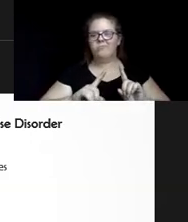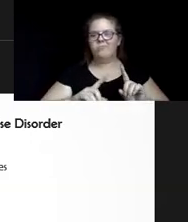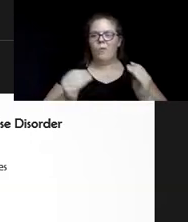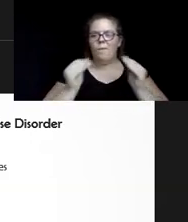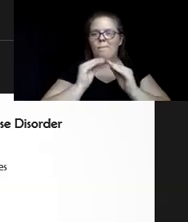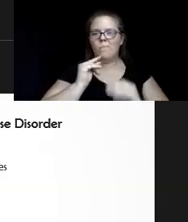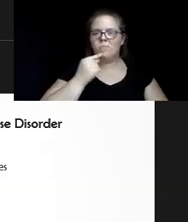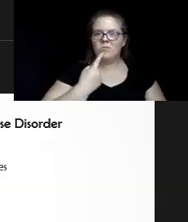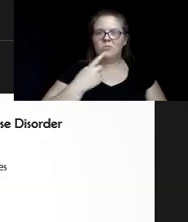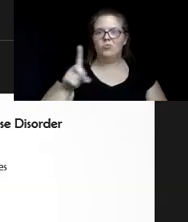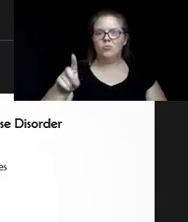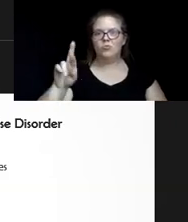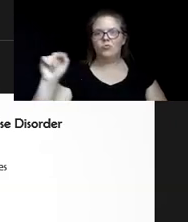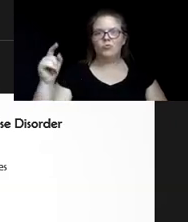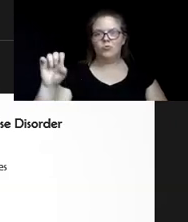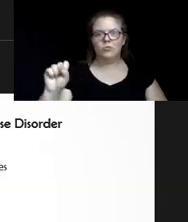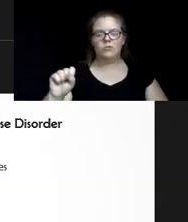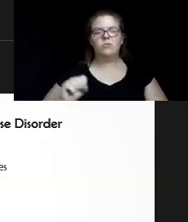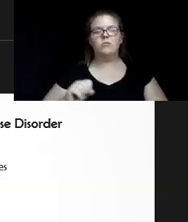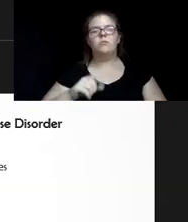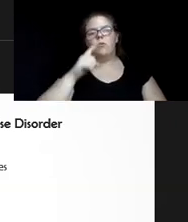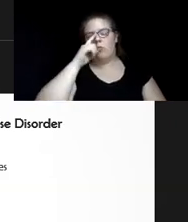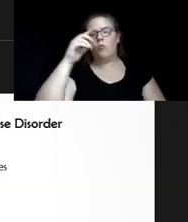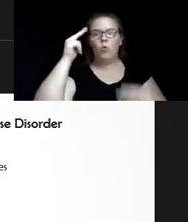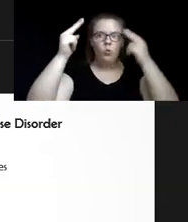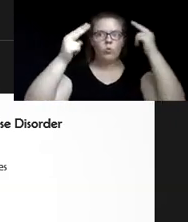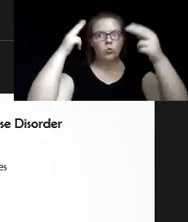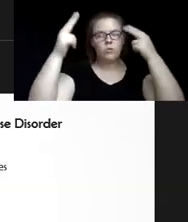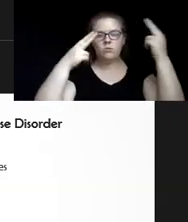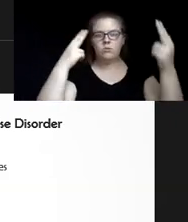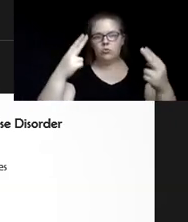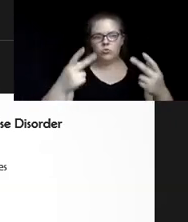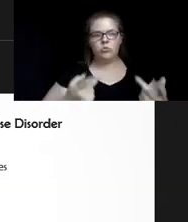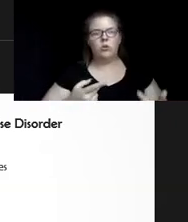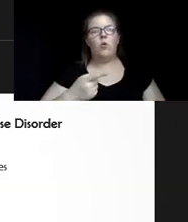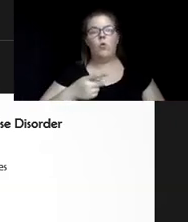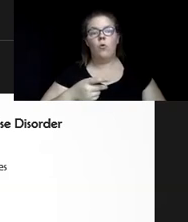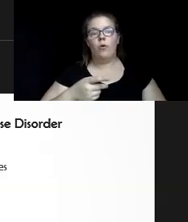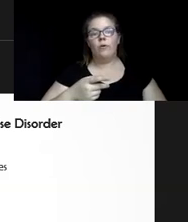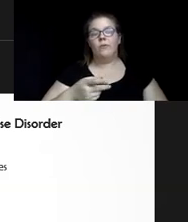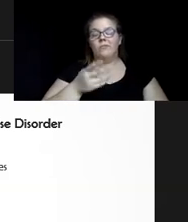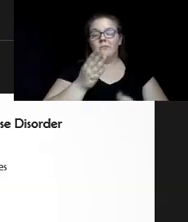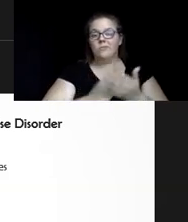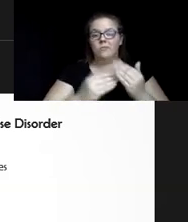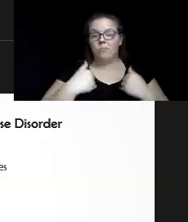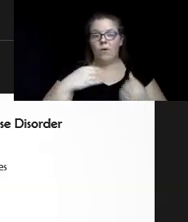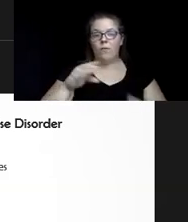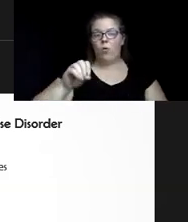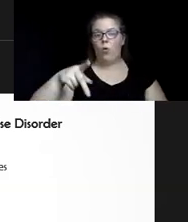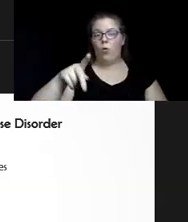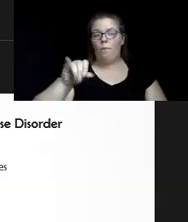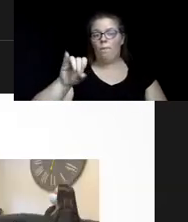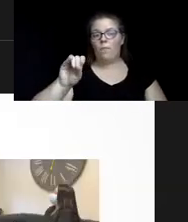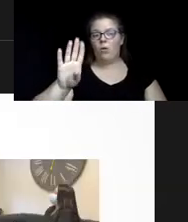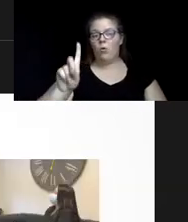about 36% of older patients present for treatment for substance abuse present with an opioid use disorder as well as other substances.